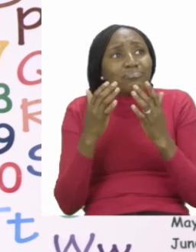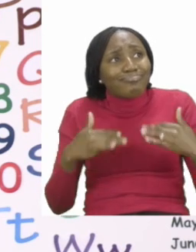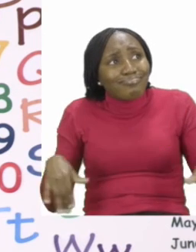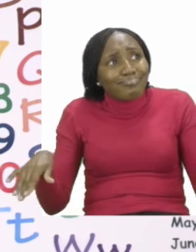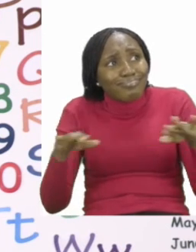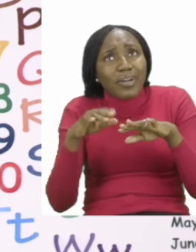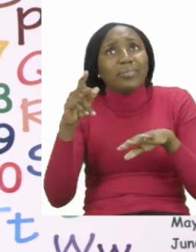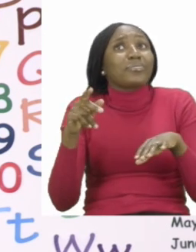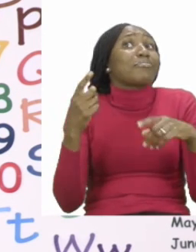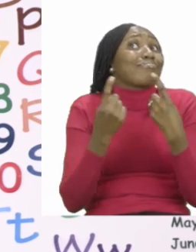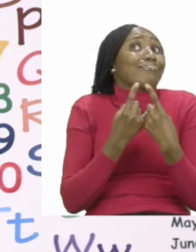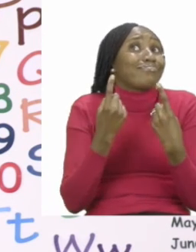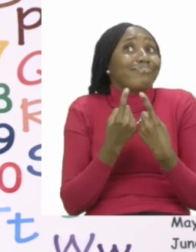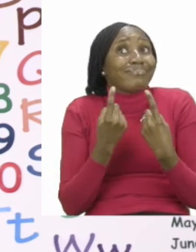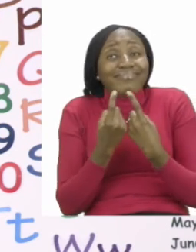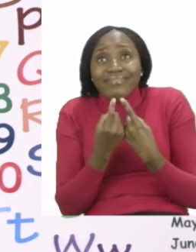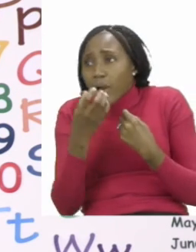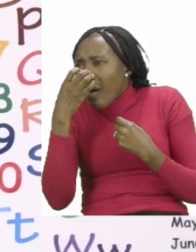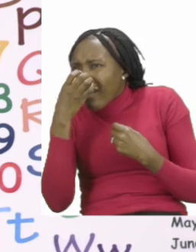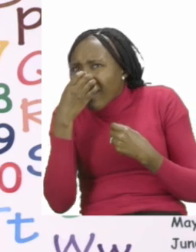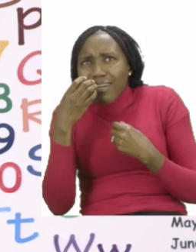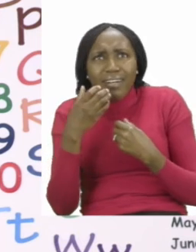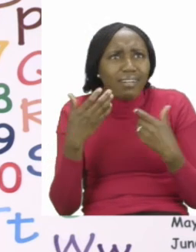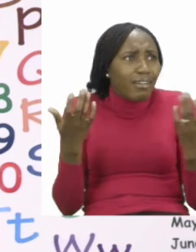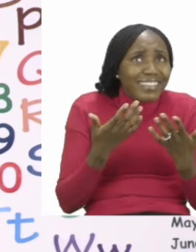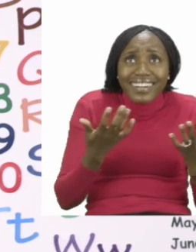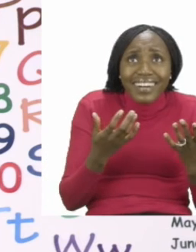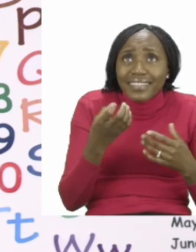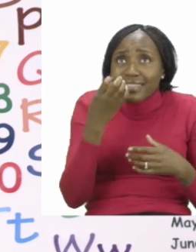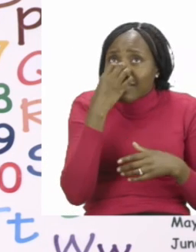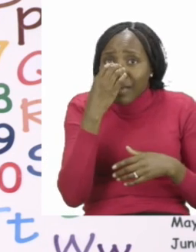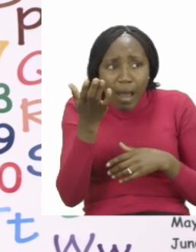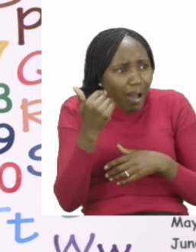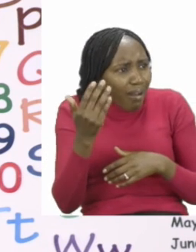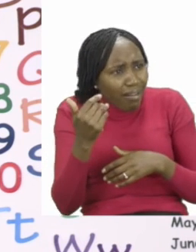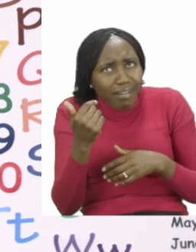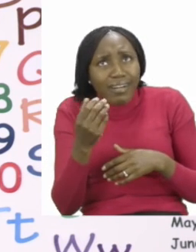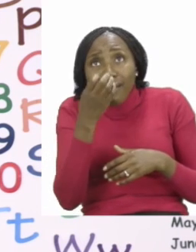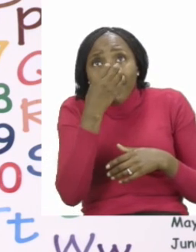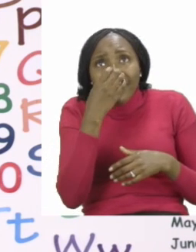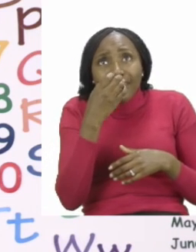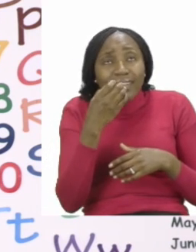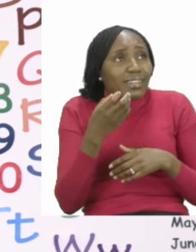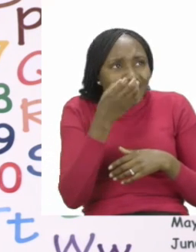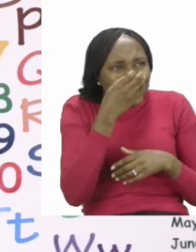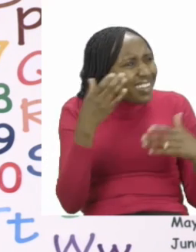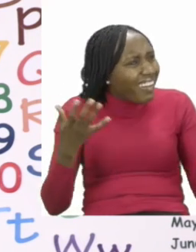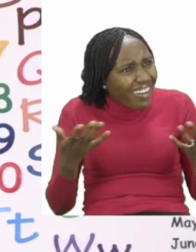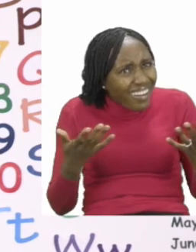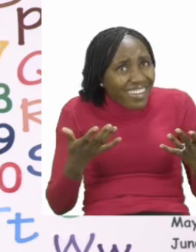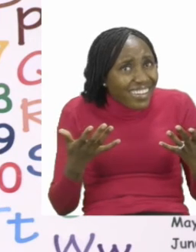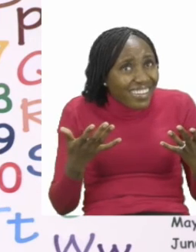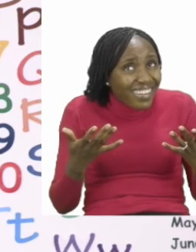So let's all call Zoshi. Will you call Zoshi with me? Zoshi, where